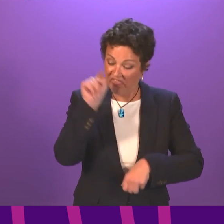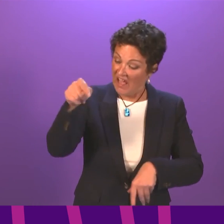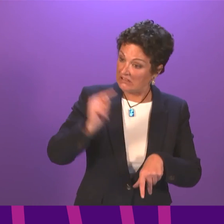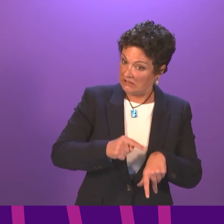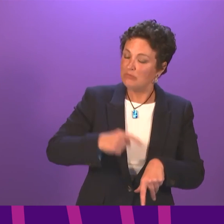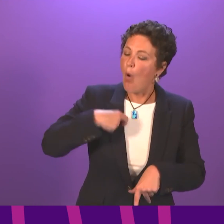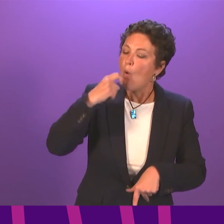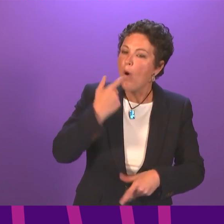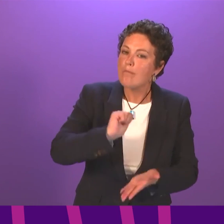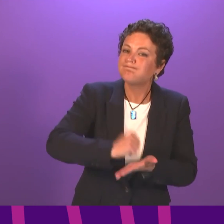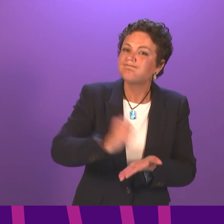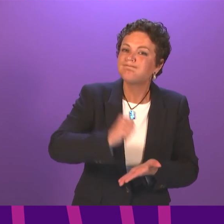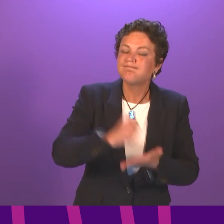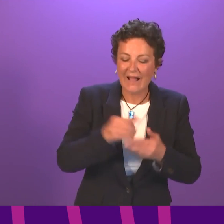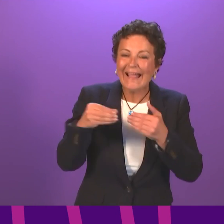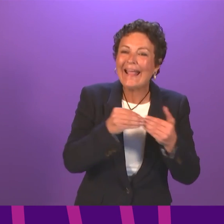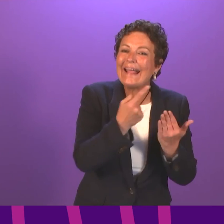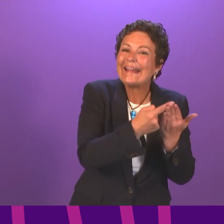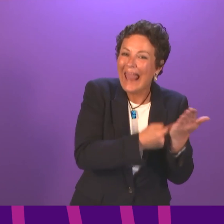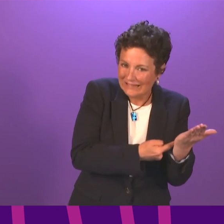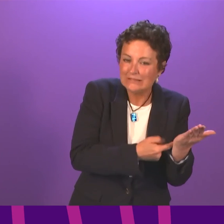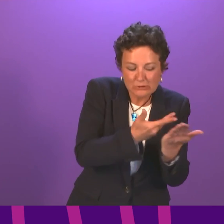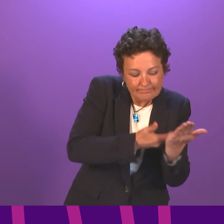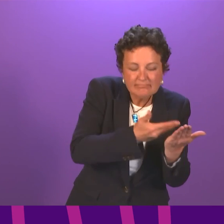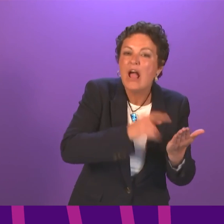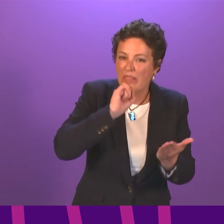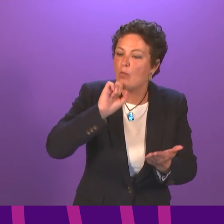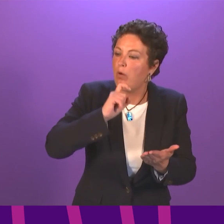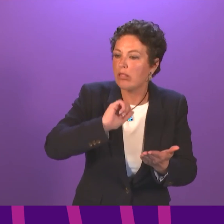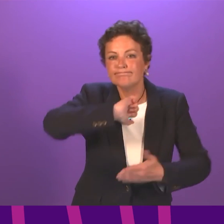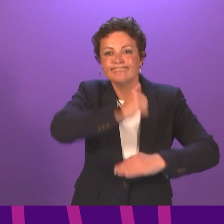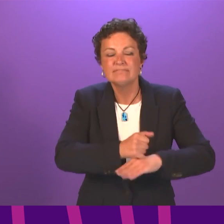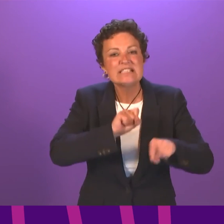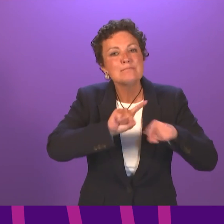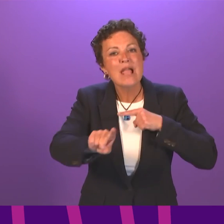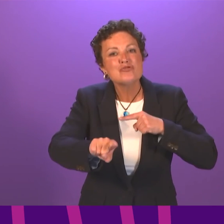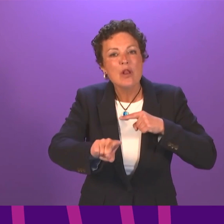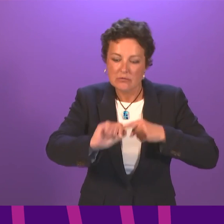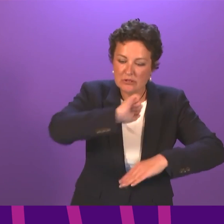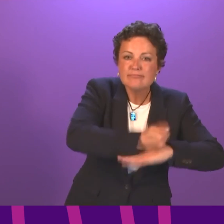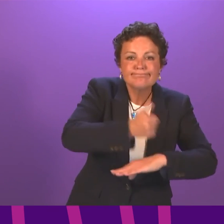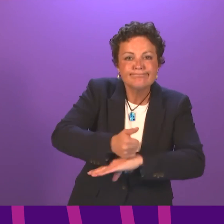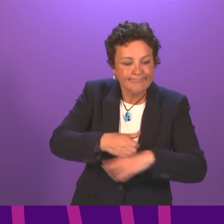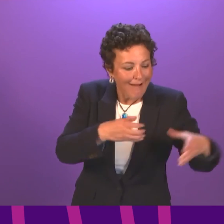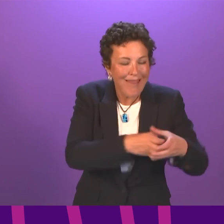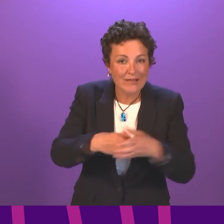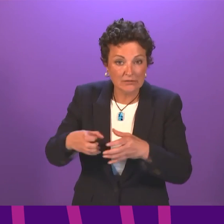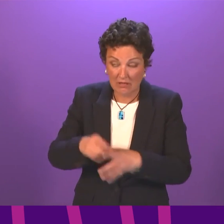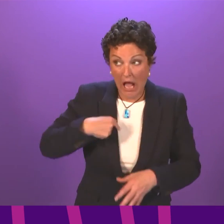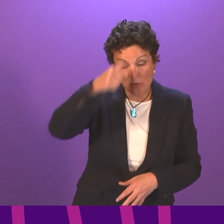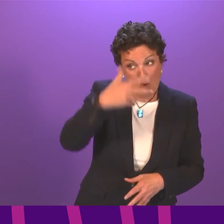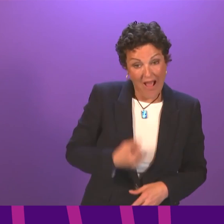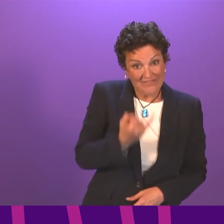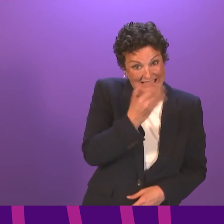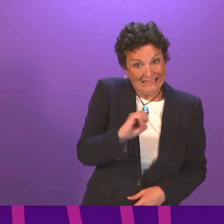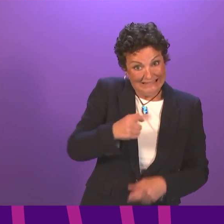the end of that year and specialist clinics would be set up. Six months on and I am not aware of any specialist clinics. There are 60 in England,